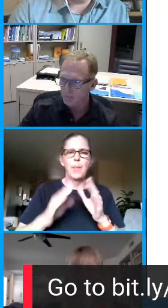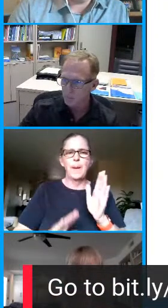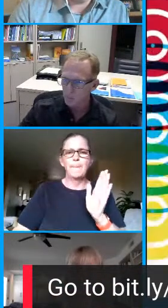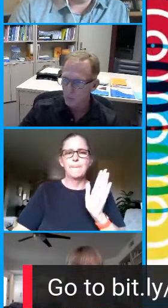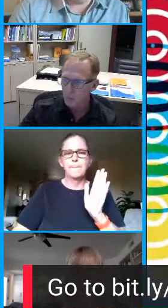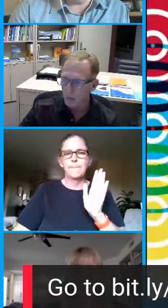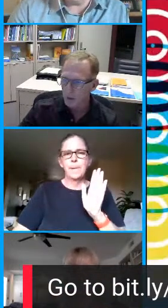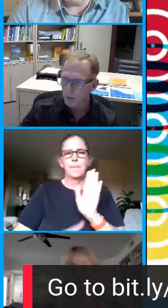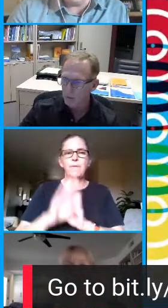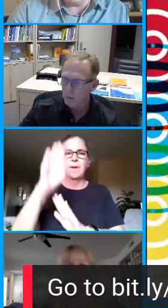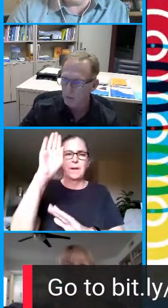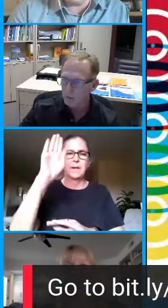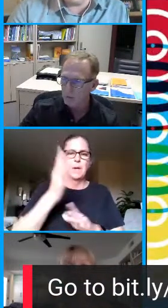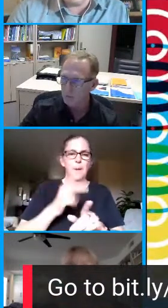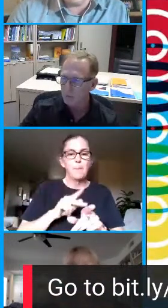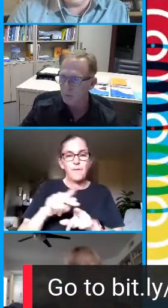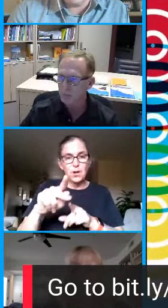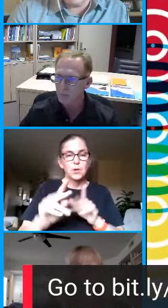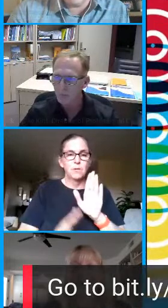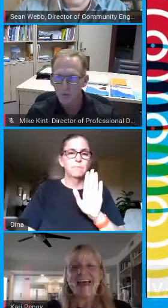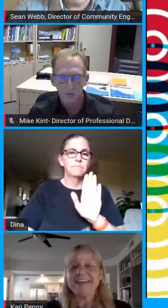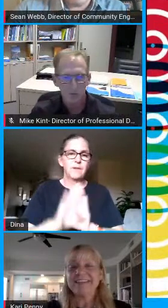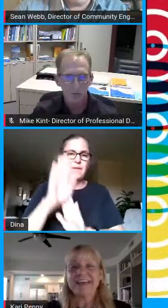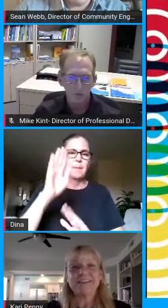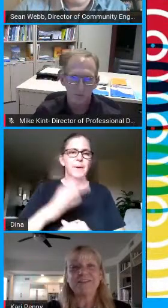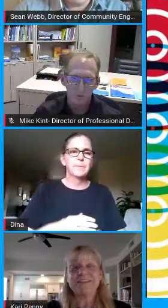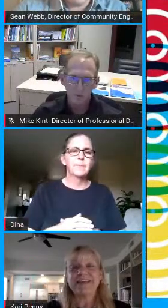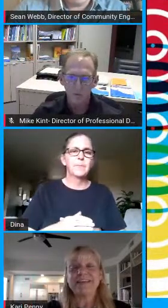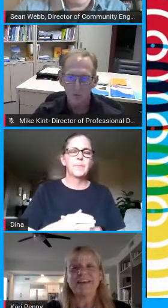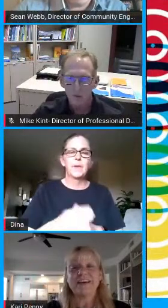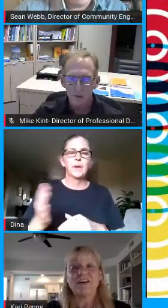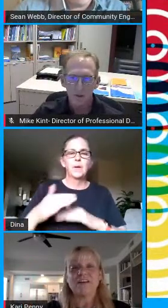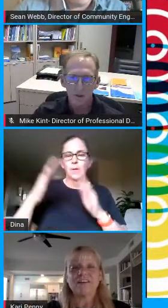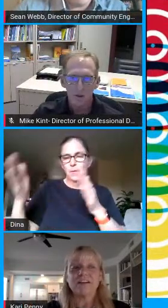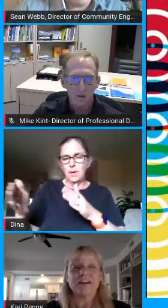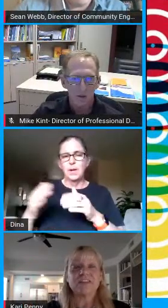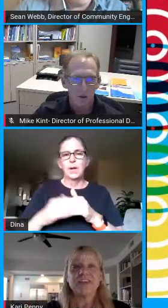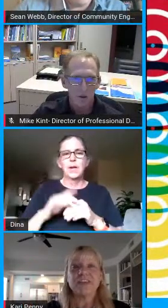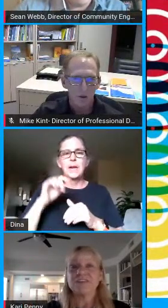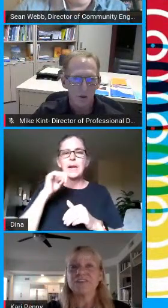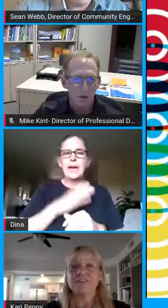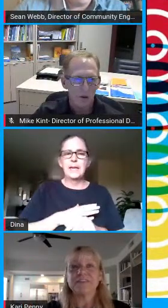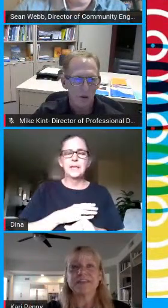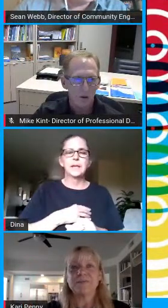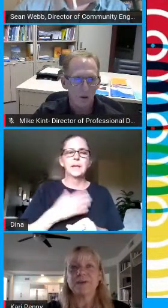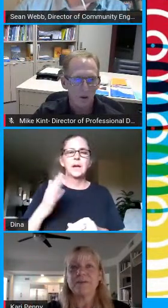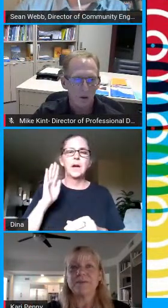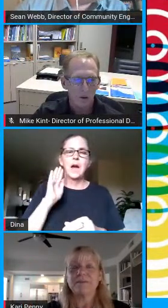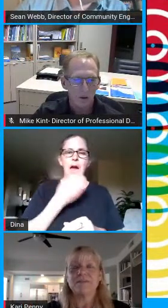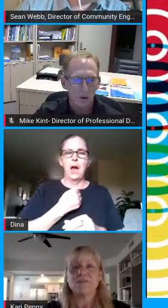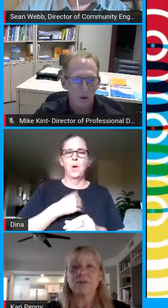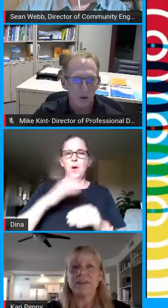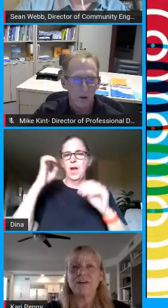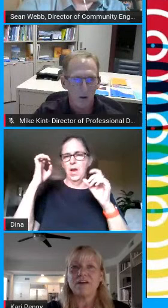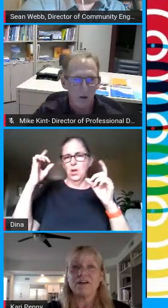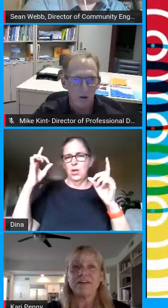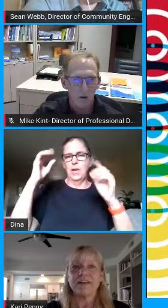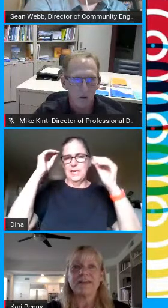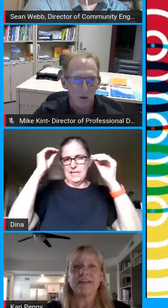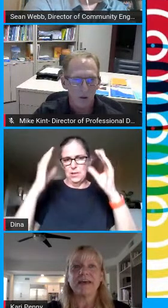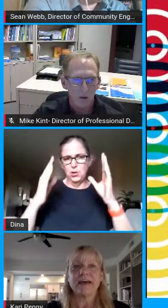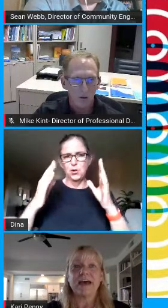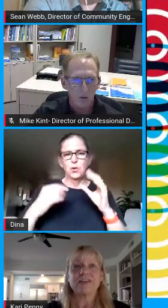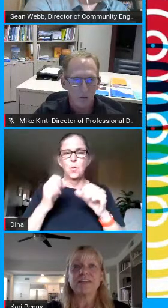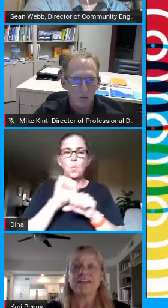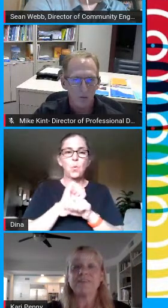thank you mike uh as as you said uh our our educators over the summer have been working hard